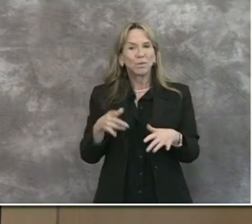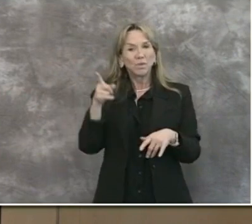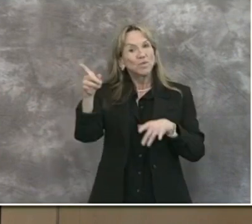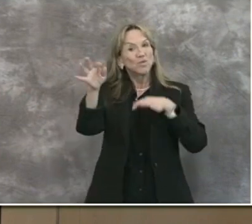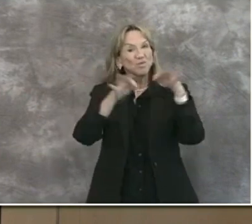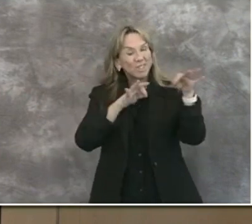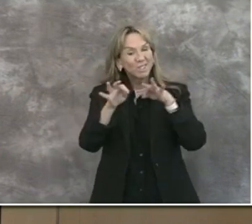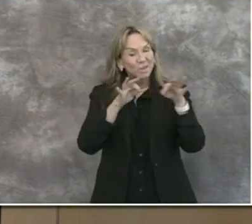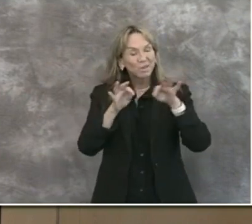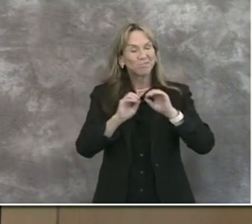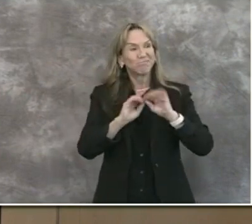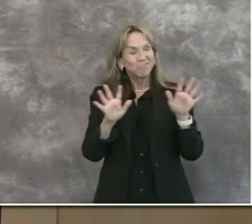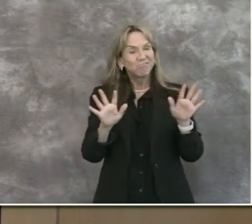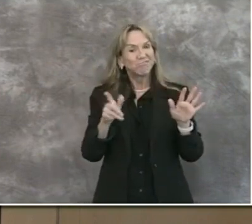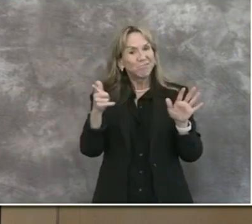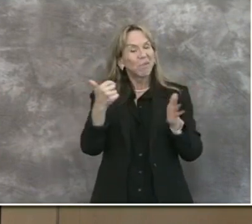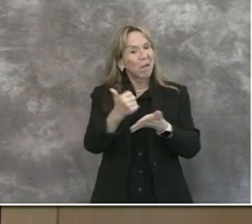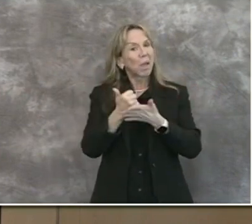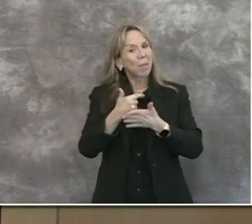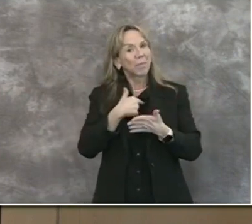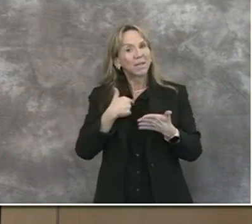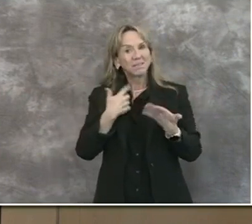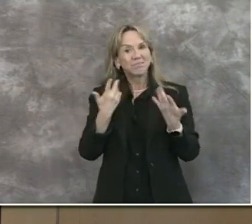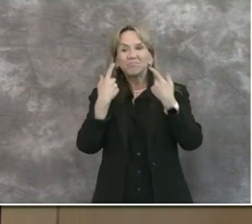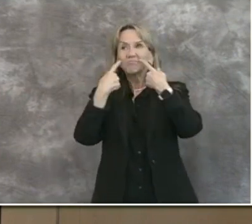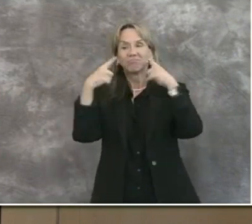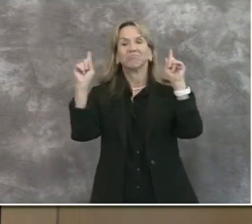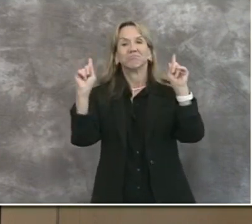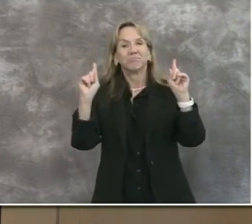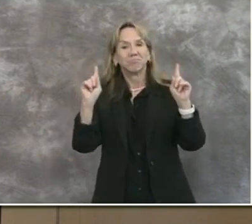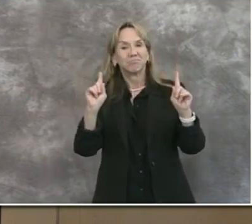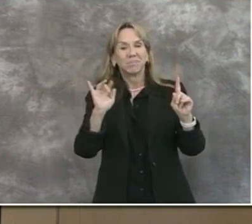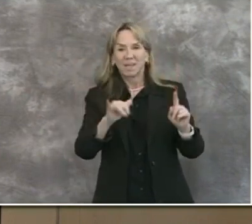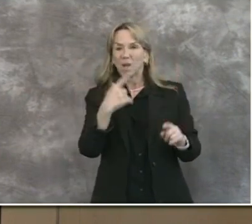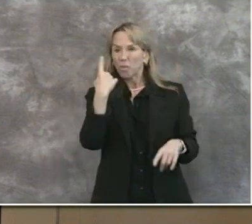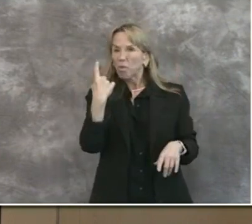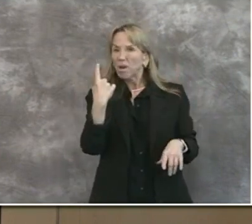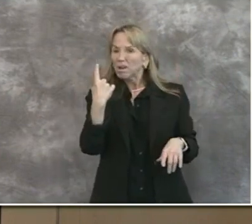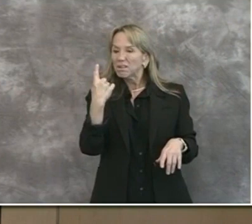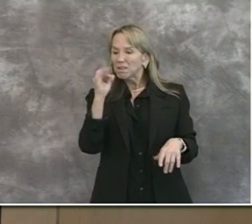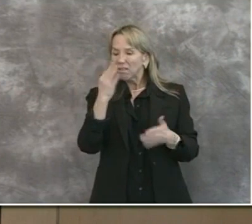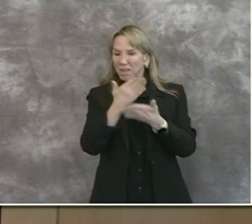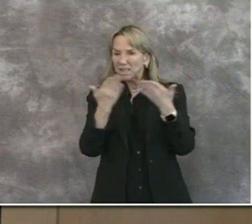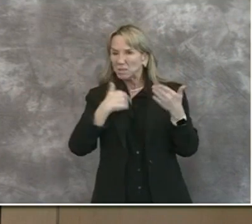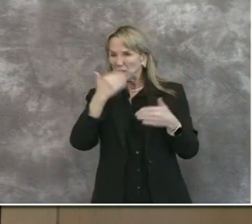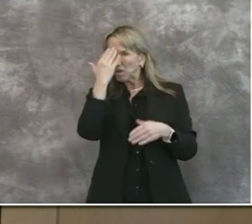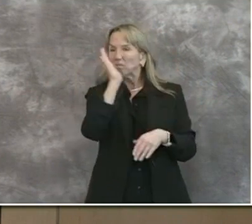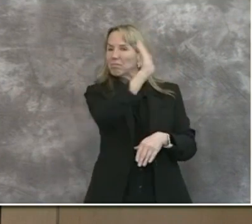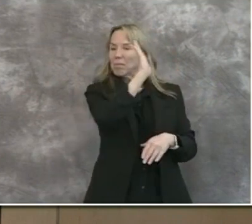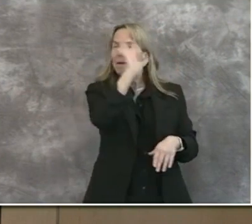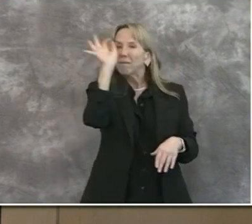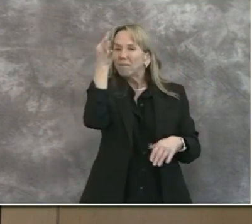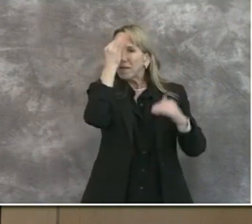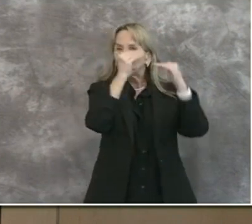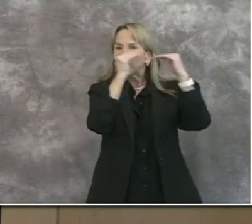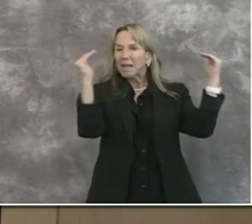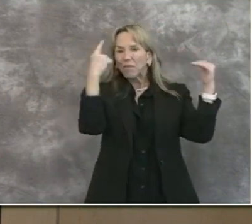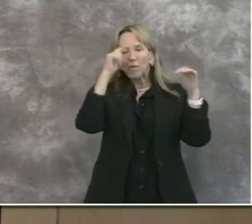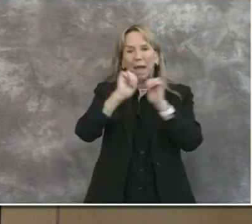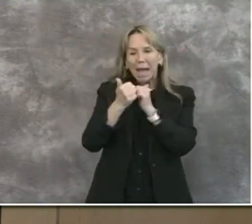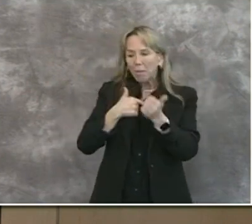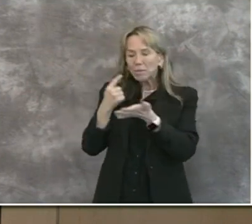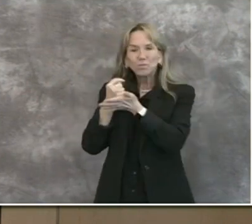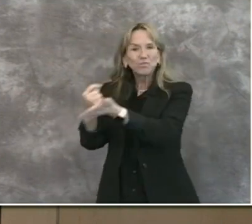described, and it helps us to achieve one of the indicators at the federal level for therapeutics.